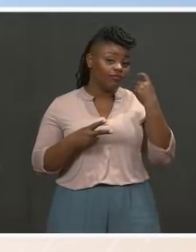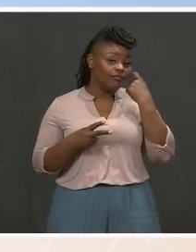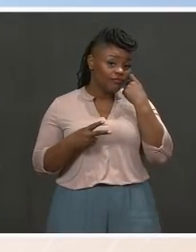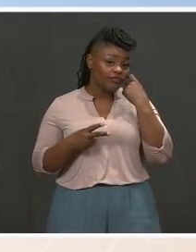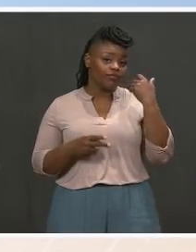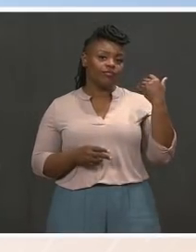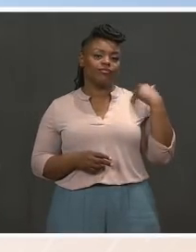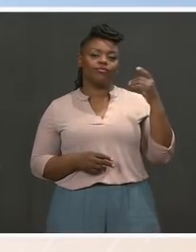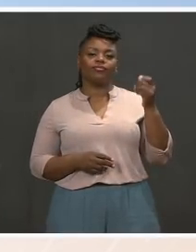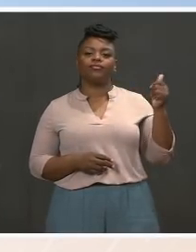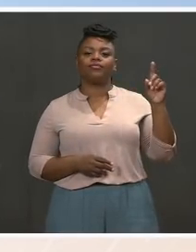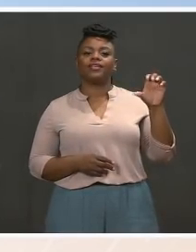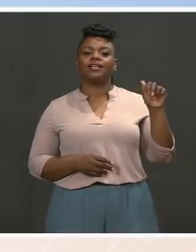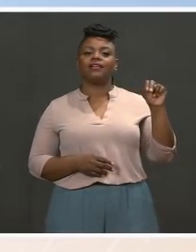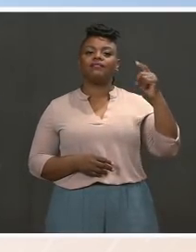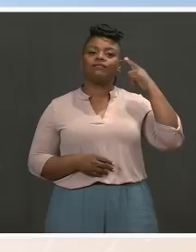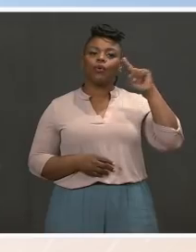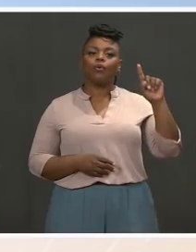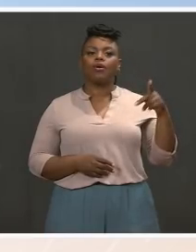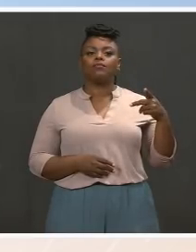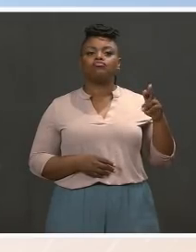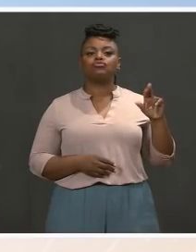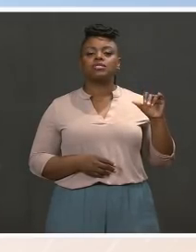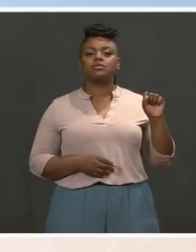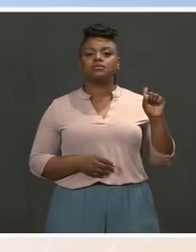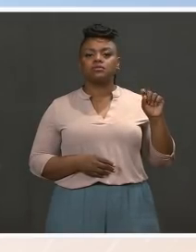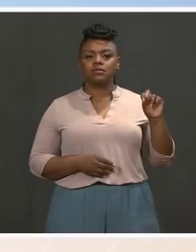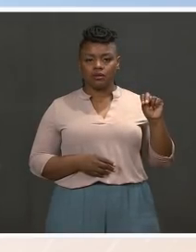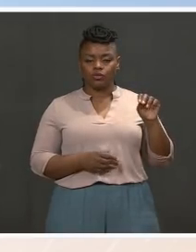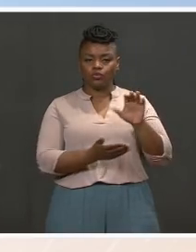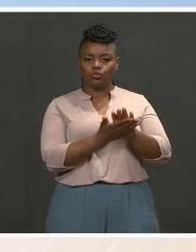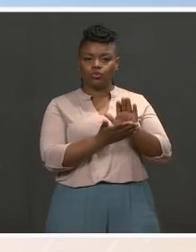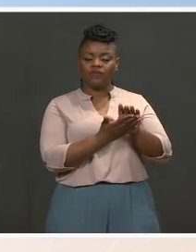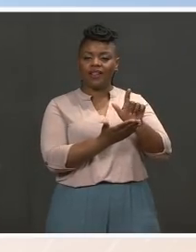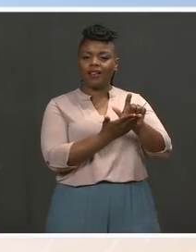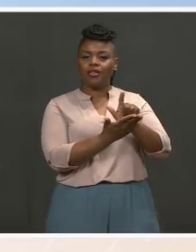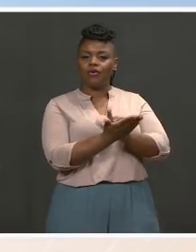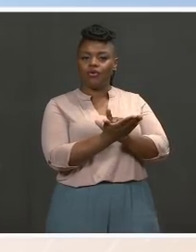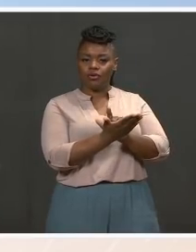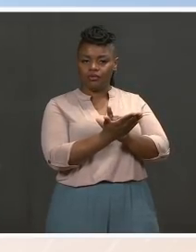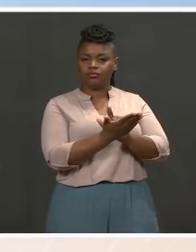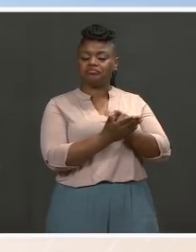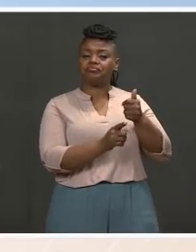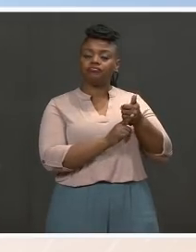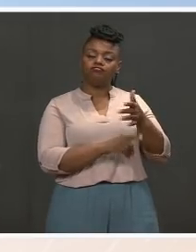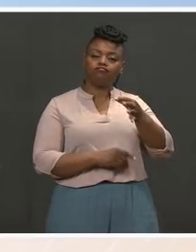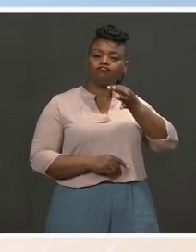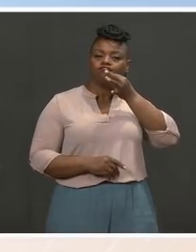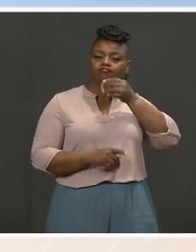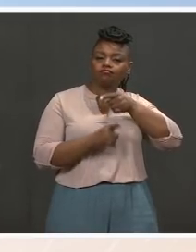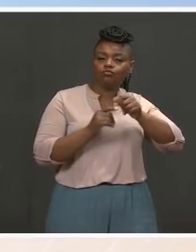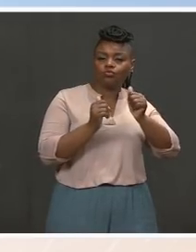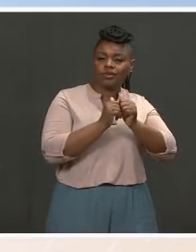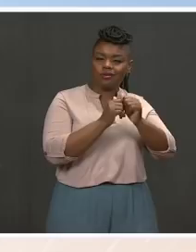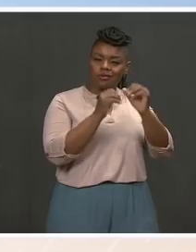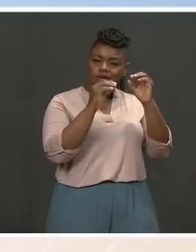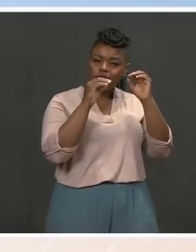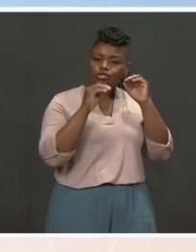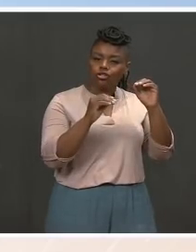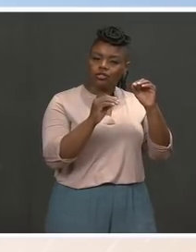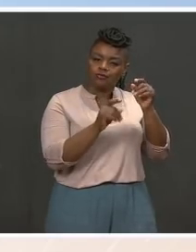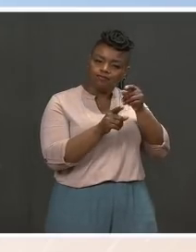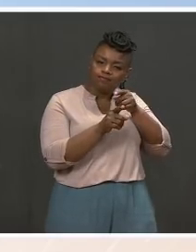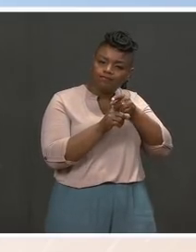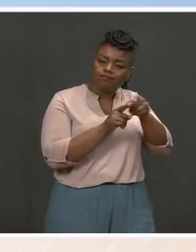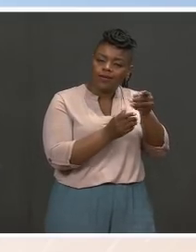She is a renowned labor economist with expertise centered in the economics of education and equality. Cecilia previously served as a member